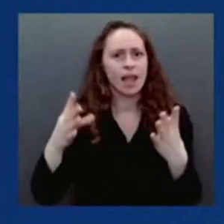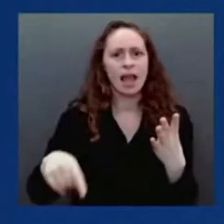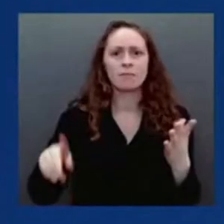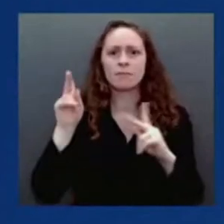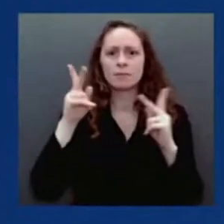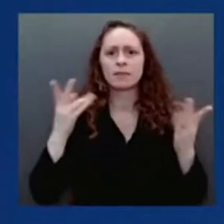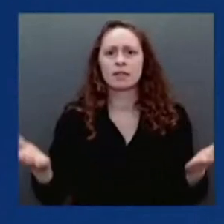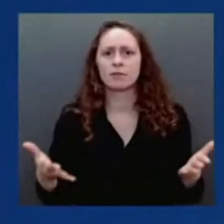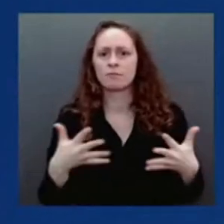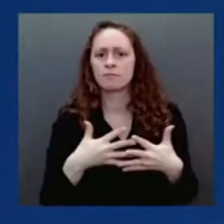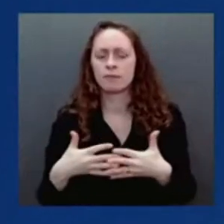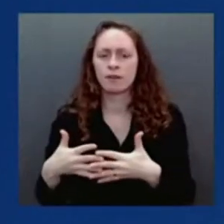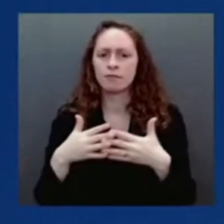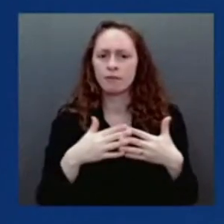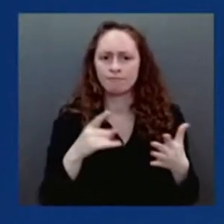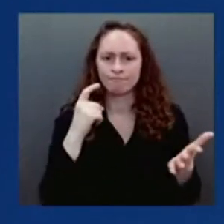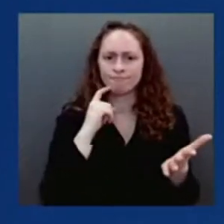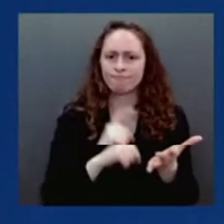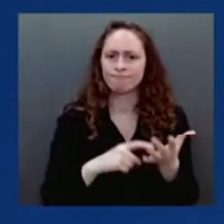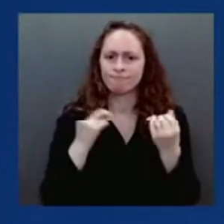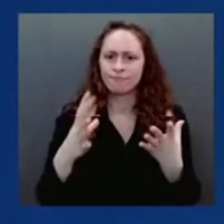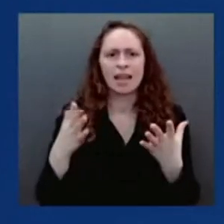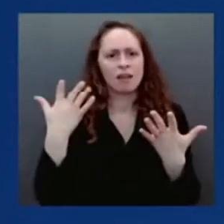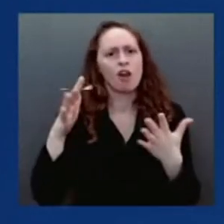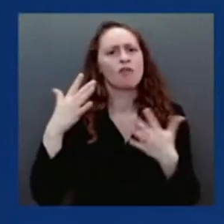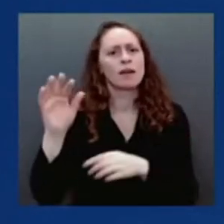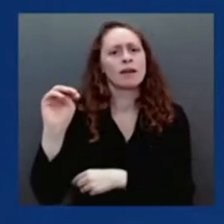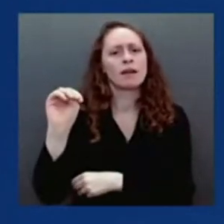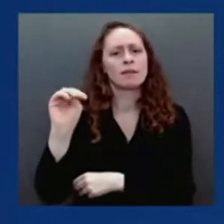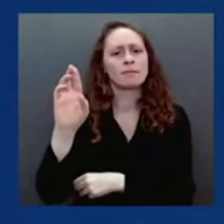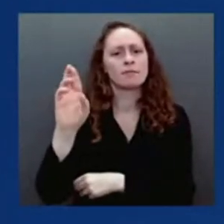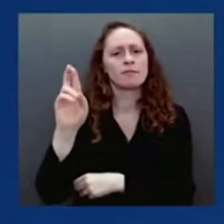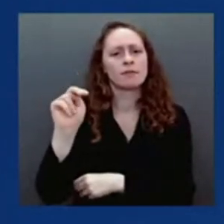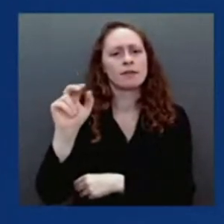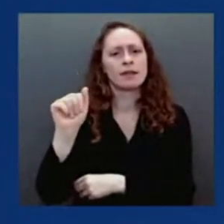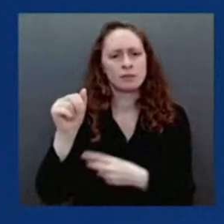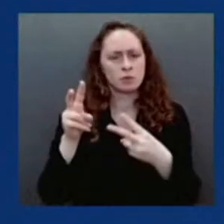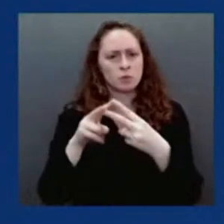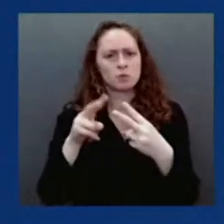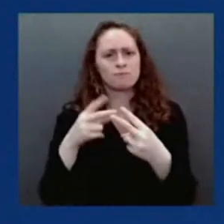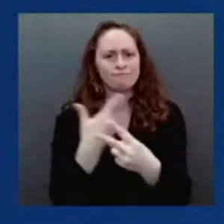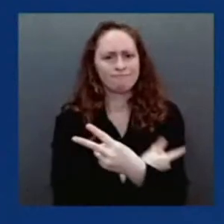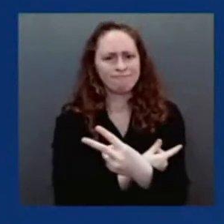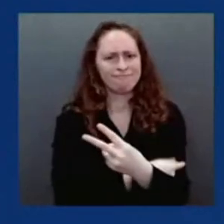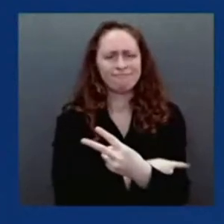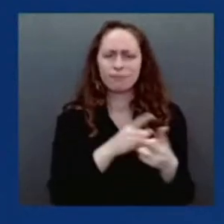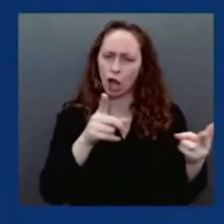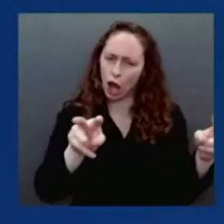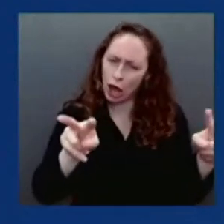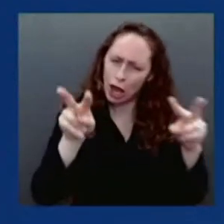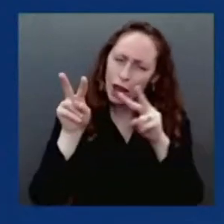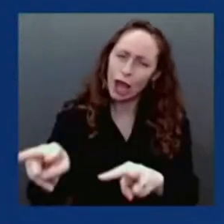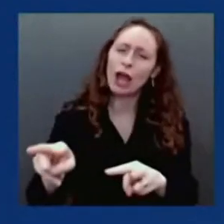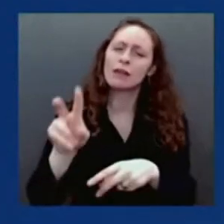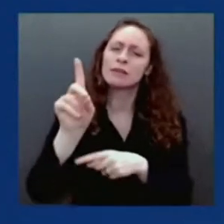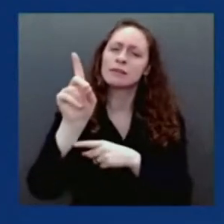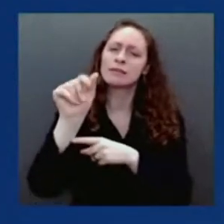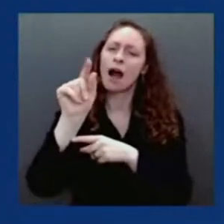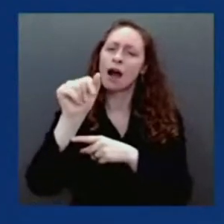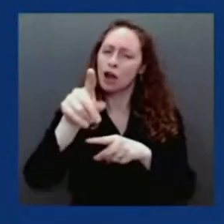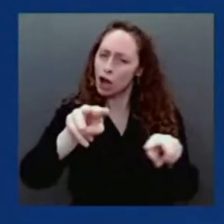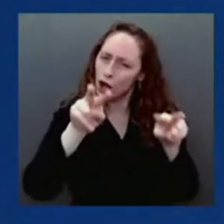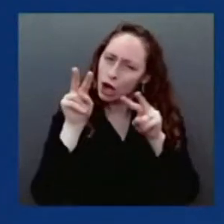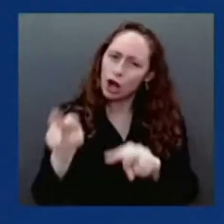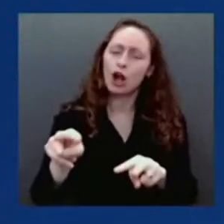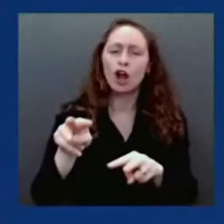Pfizer. And if you look at the data, you can't walk away from the facts, and the facts are stunningly obvious when you